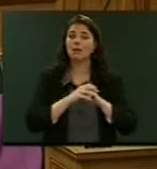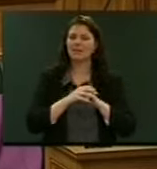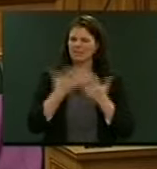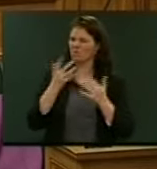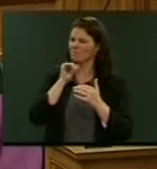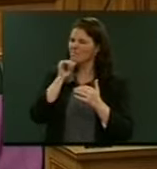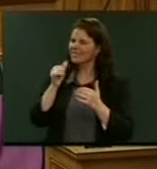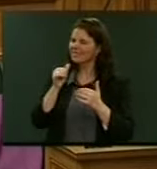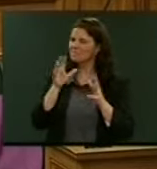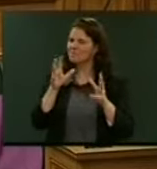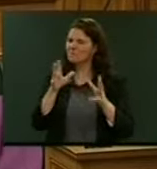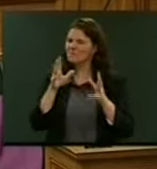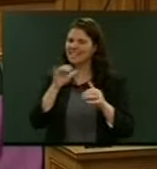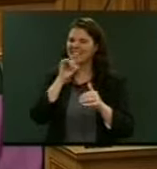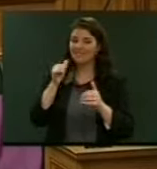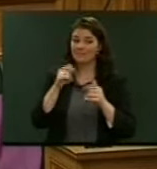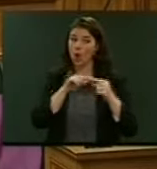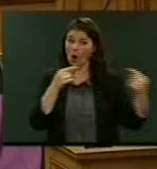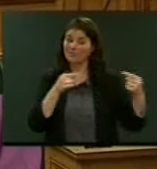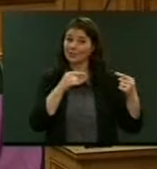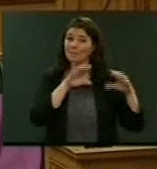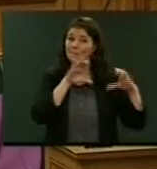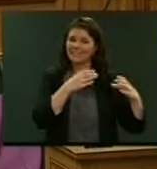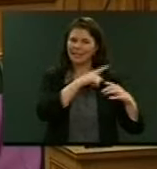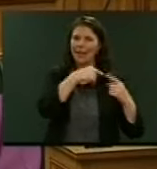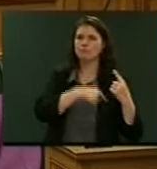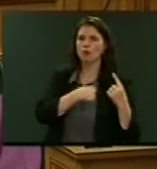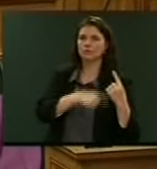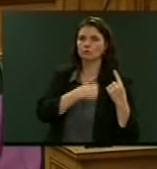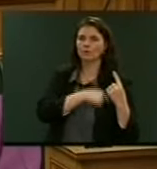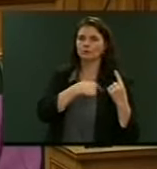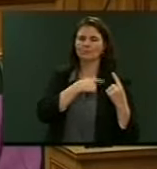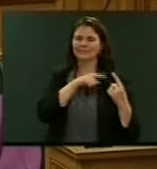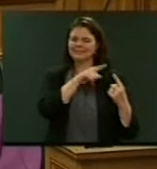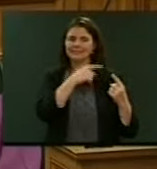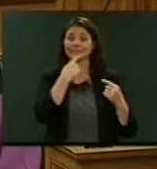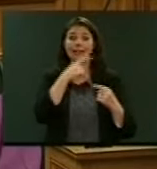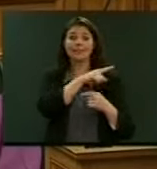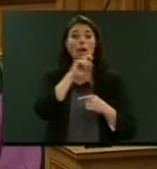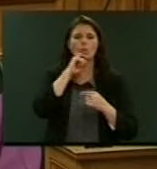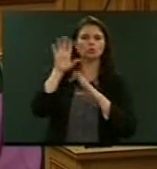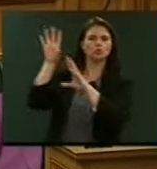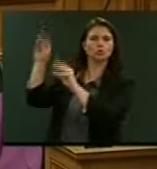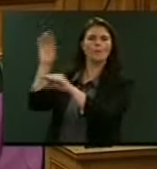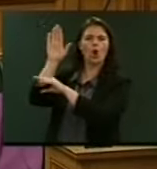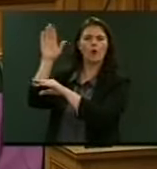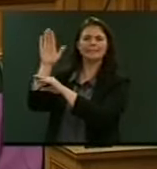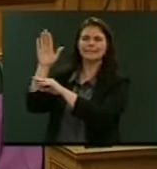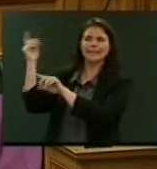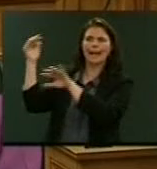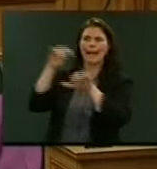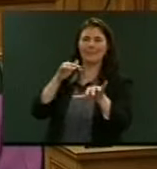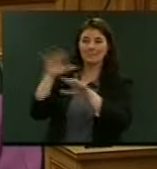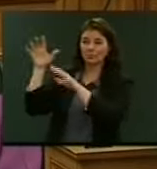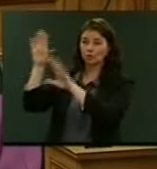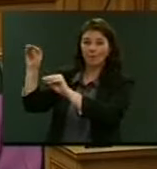odd to do what all opposition parties are now promising to do, I think, which is essentially stop overseas capital coming into New